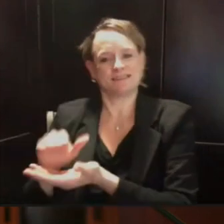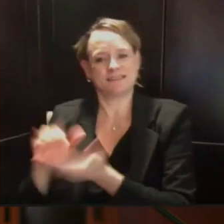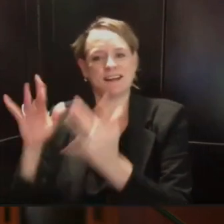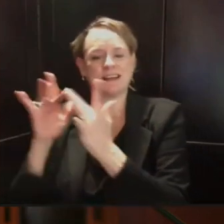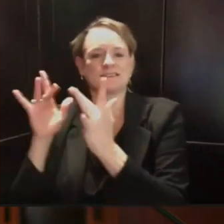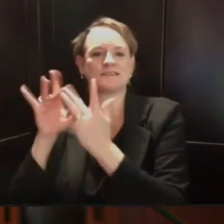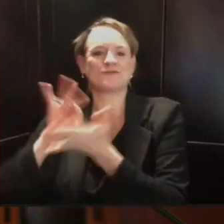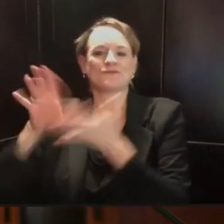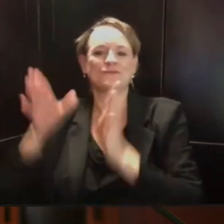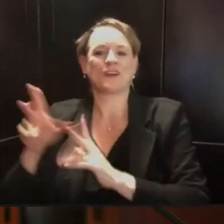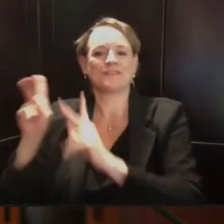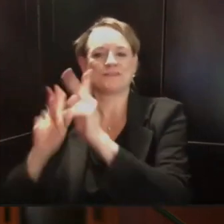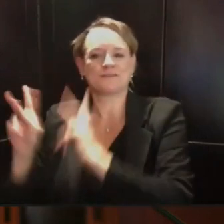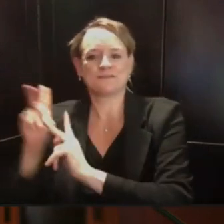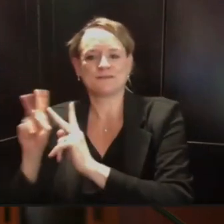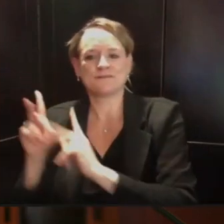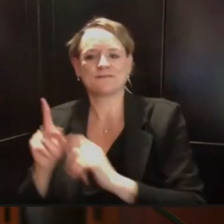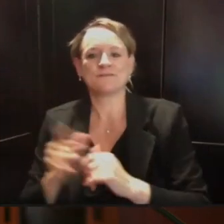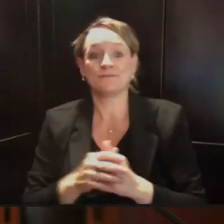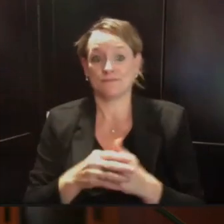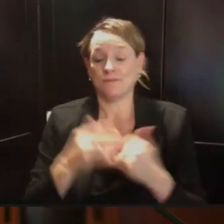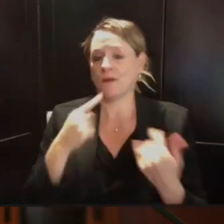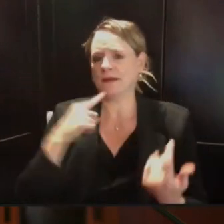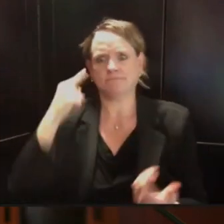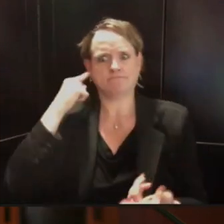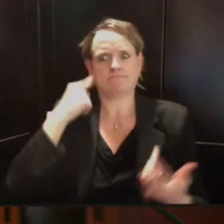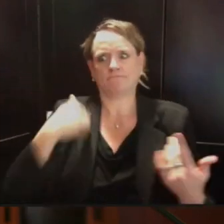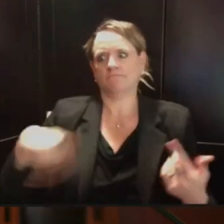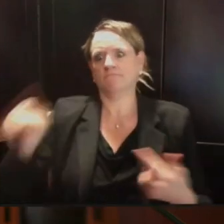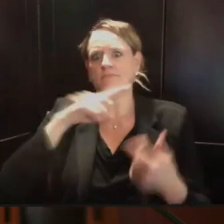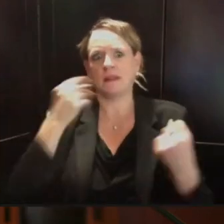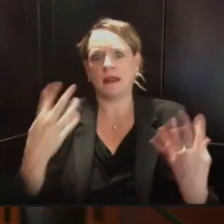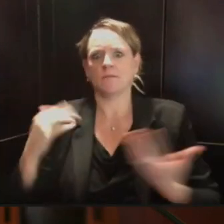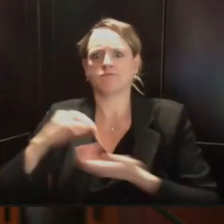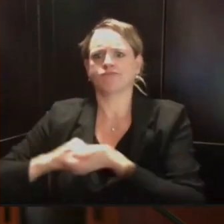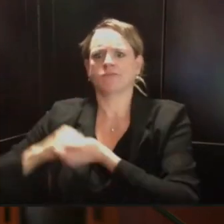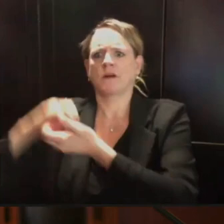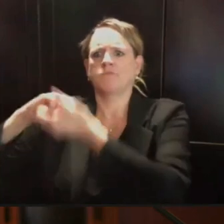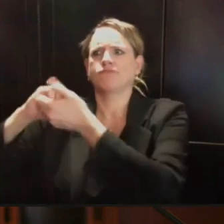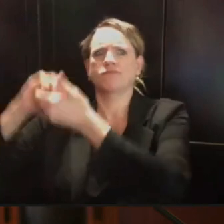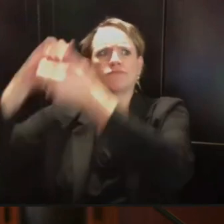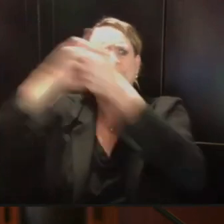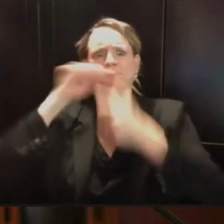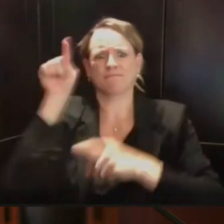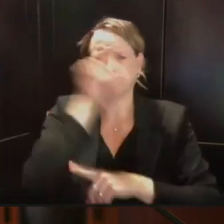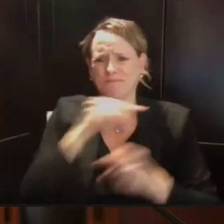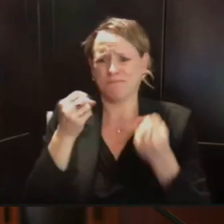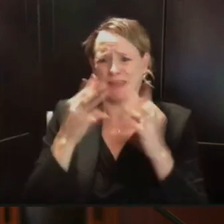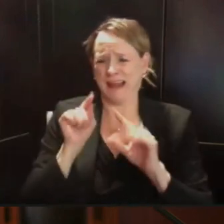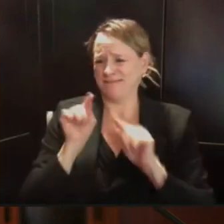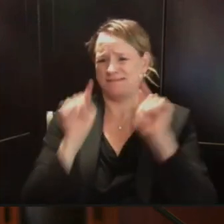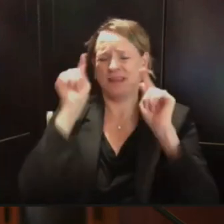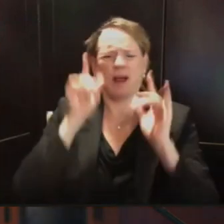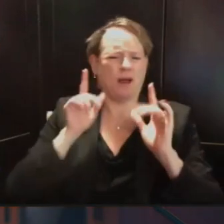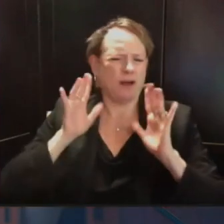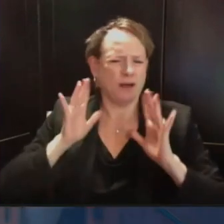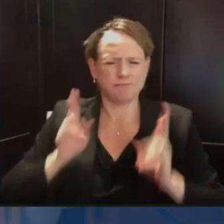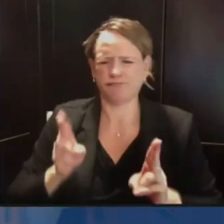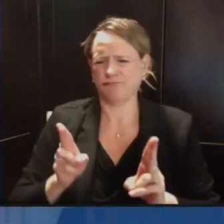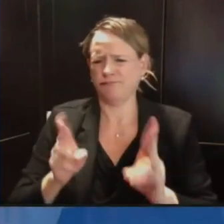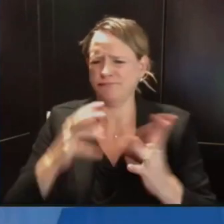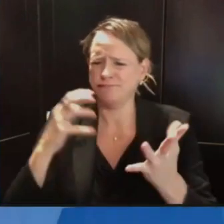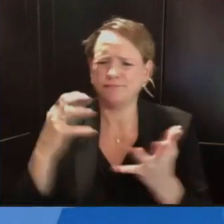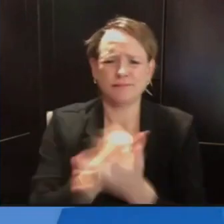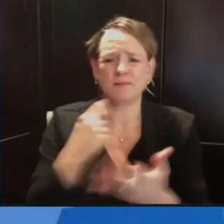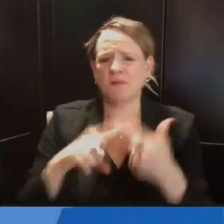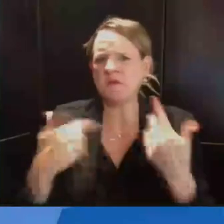partners that contact tracing is becoming more difficult as cases are escalating around the state. Thank you, Mason. Now